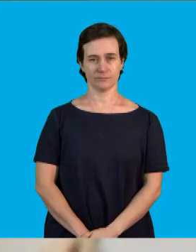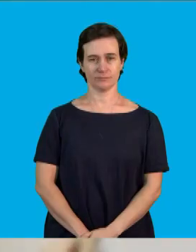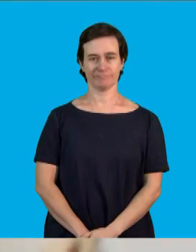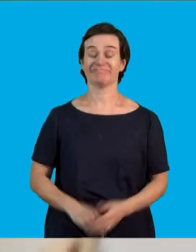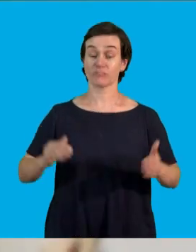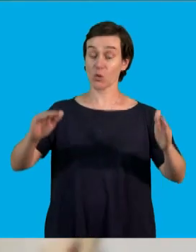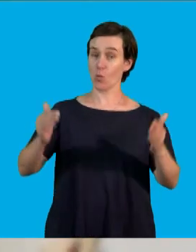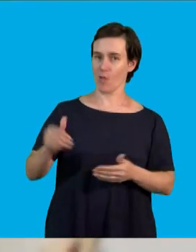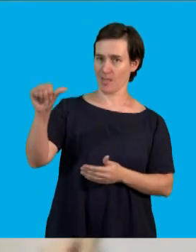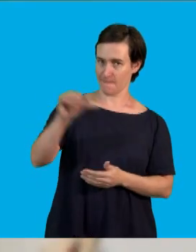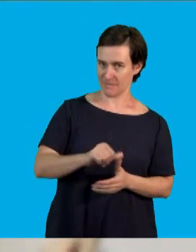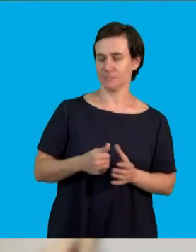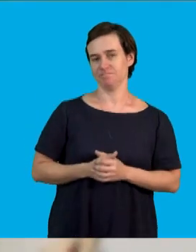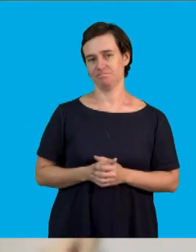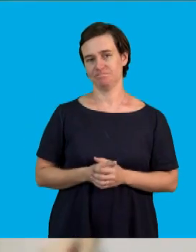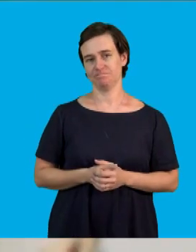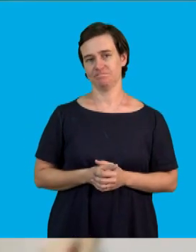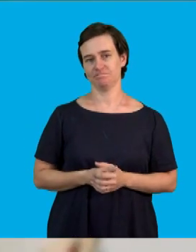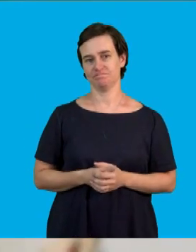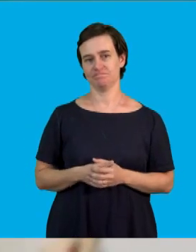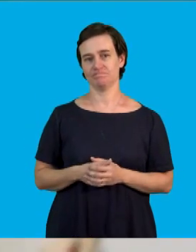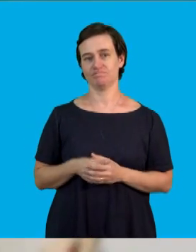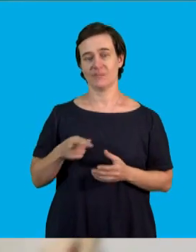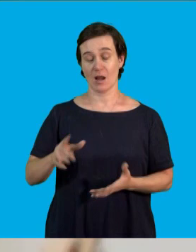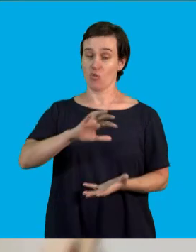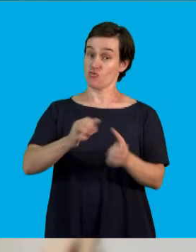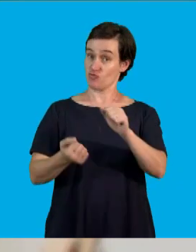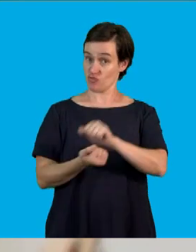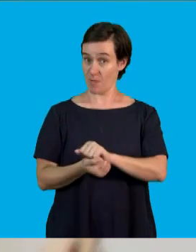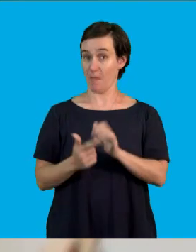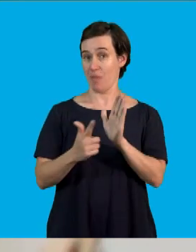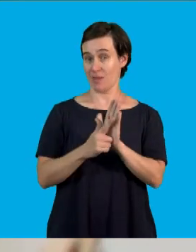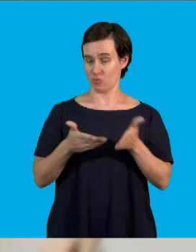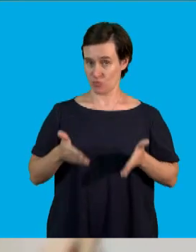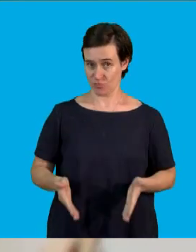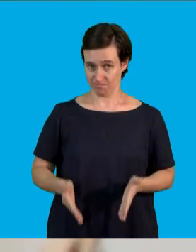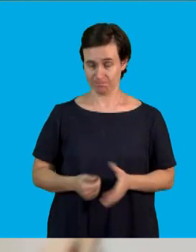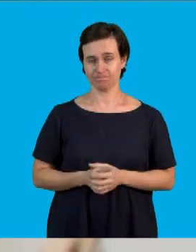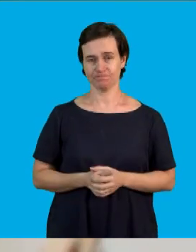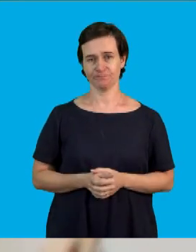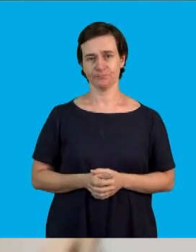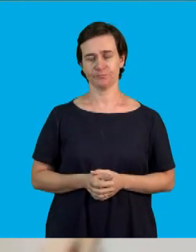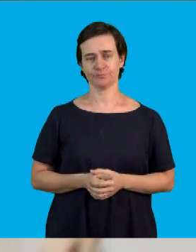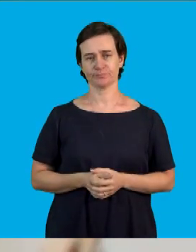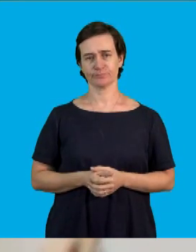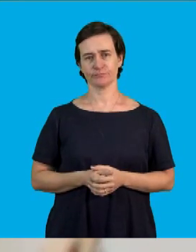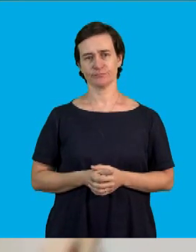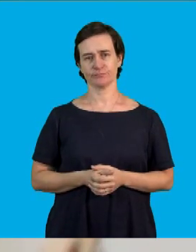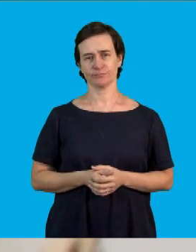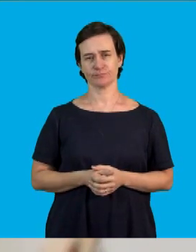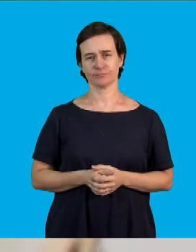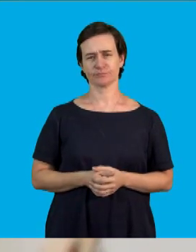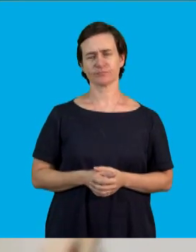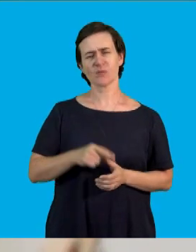Welcome back from the ad break and let us wrap up our lesson. So remember in this